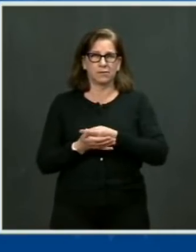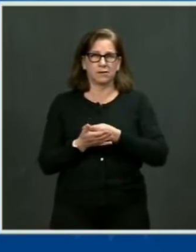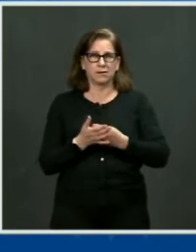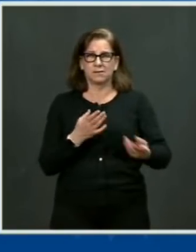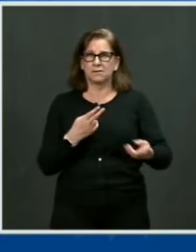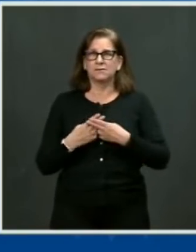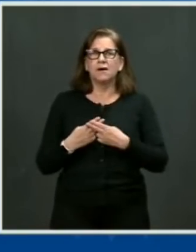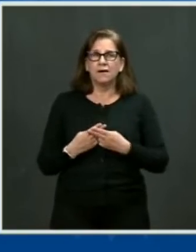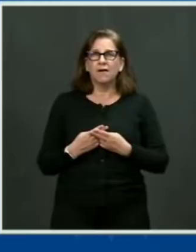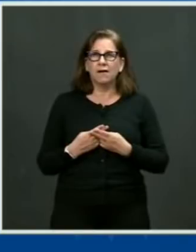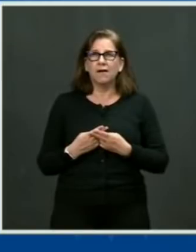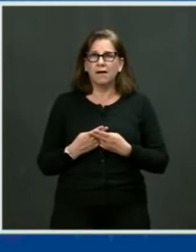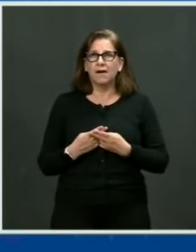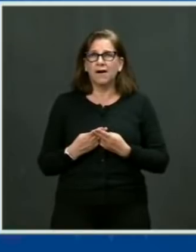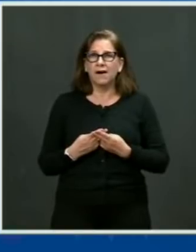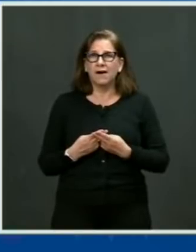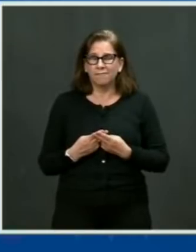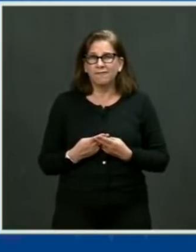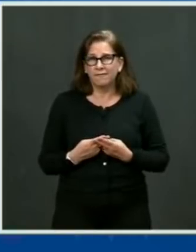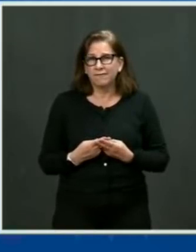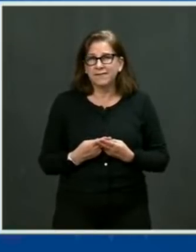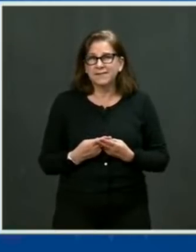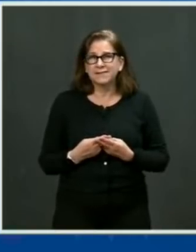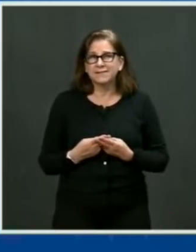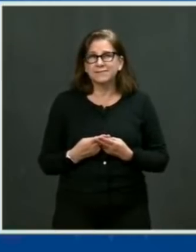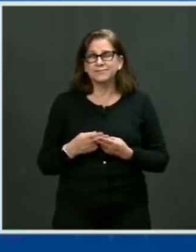taxpayer money.